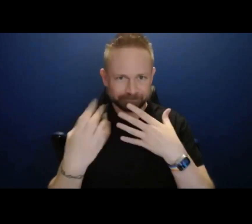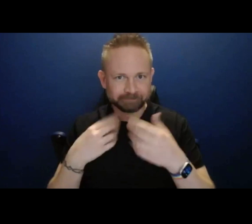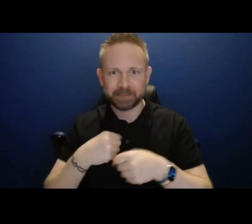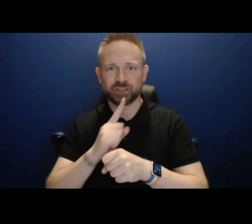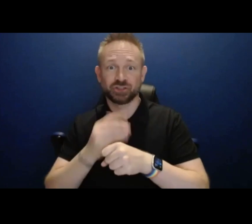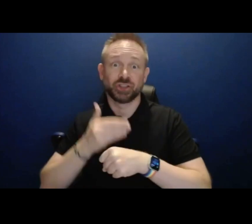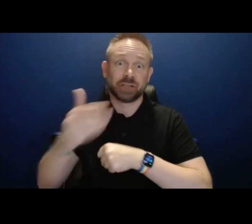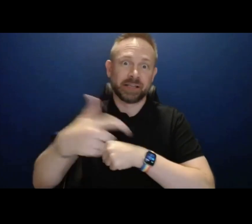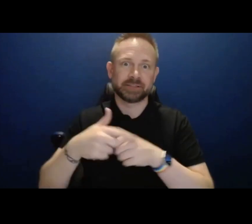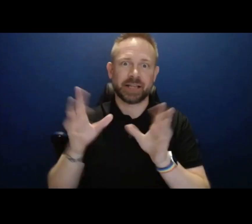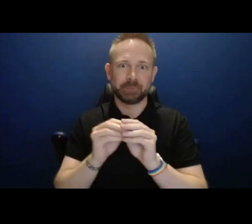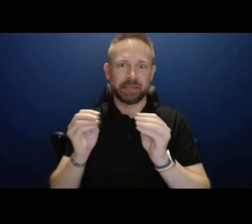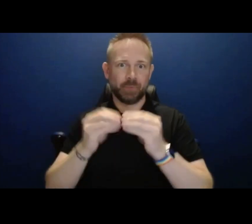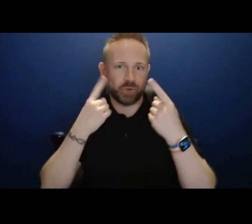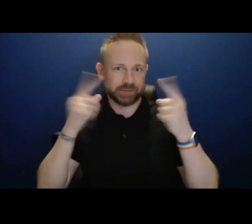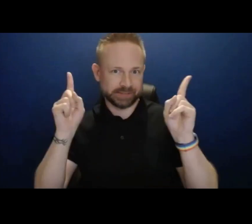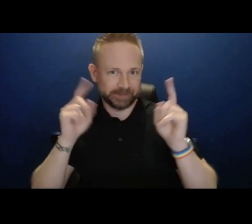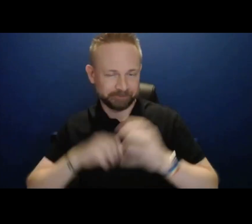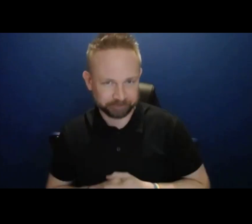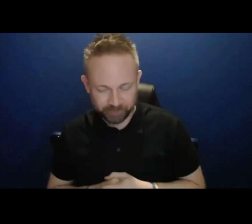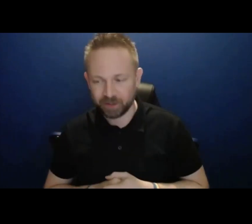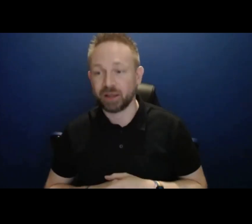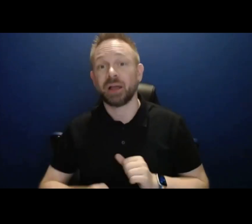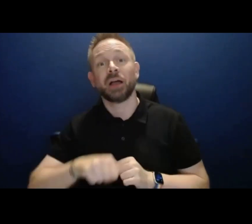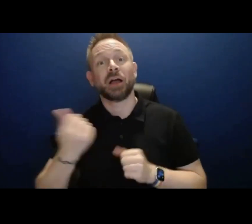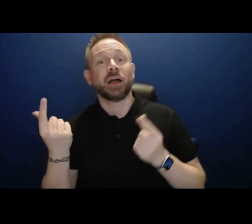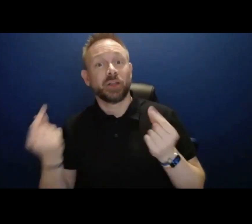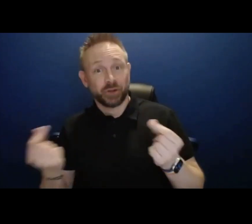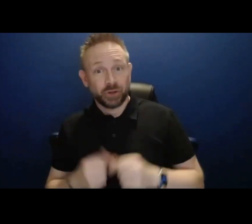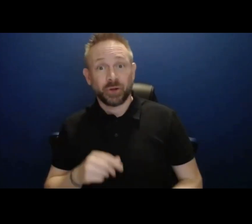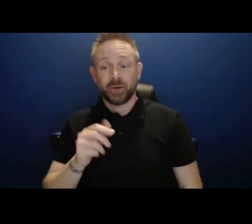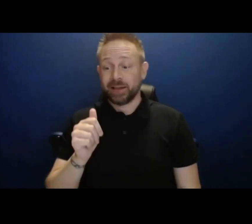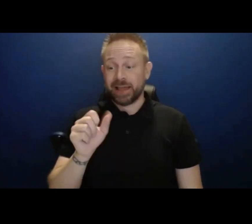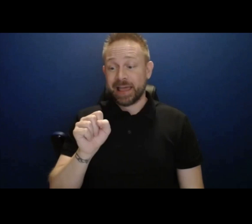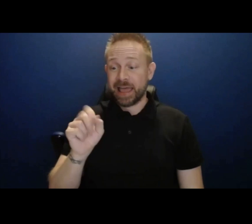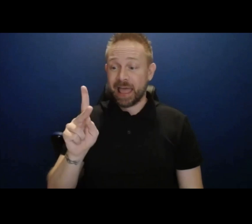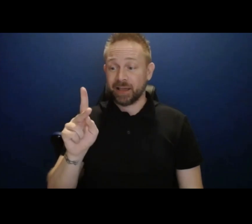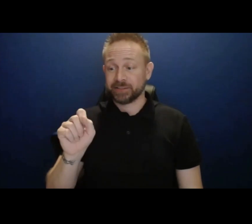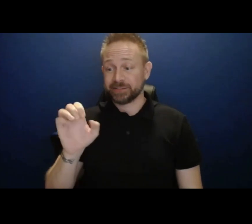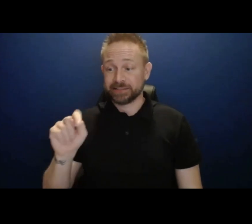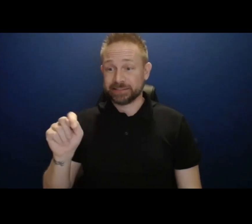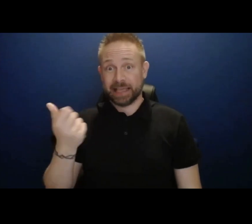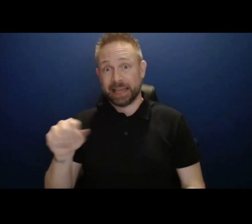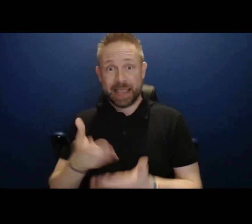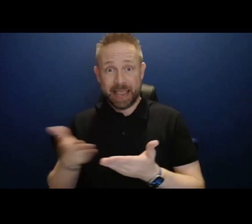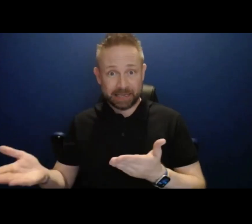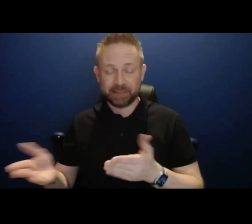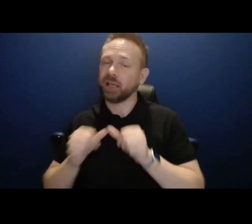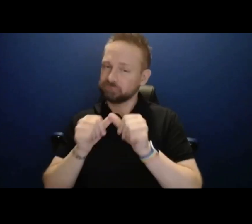of these meetings. We will continue to schedule our Ask SET Anything events for the remaining streams.